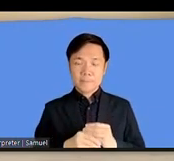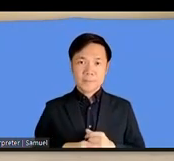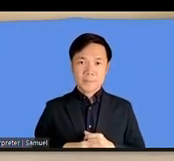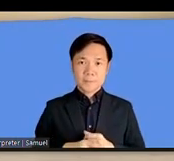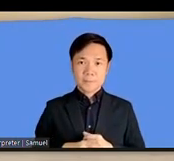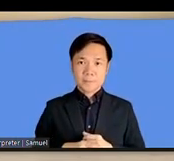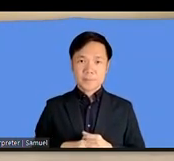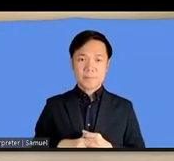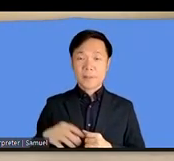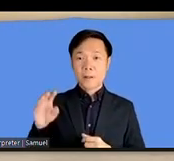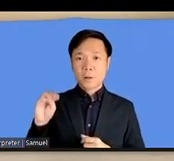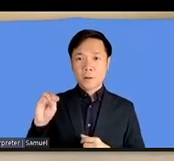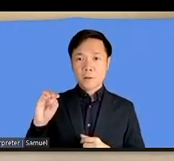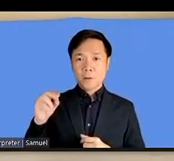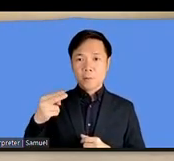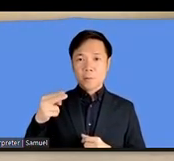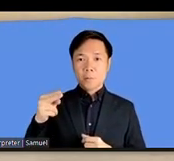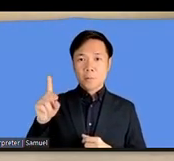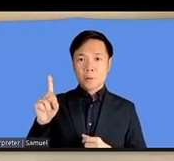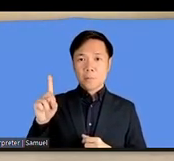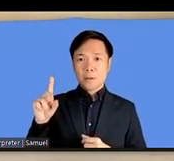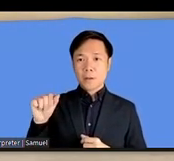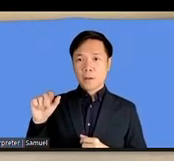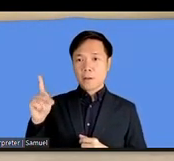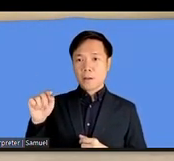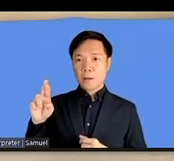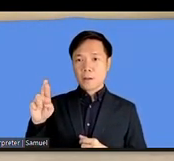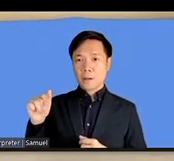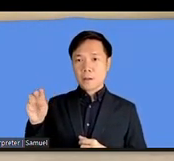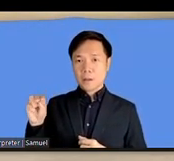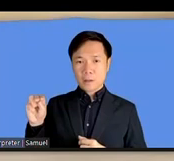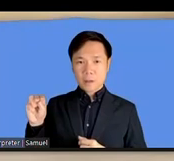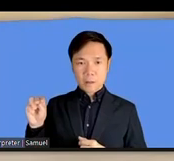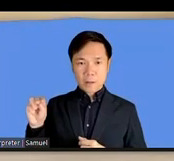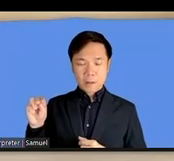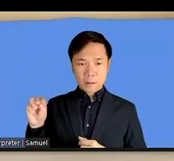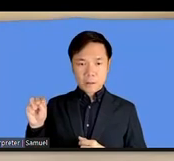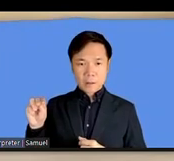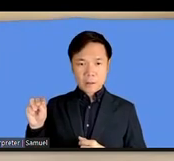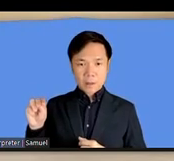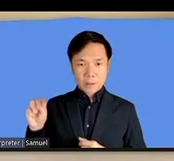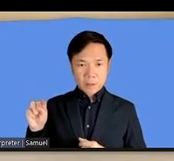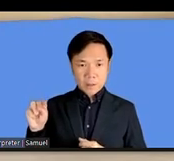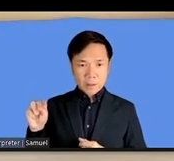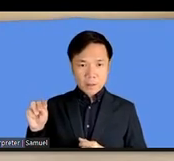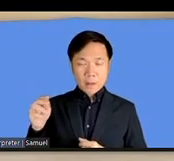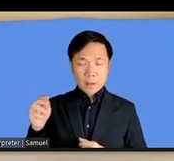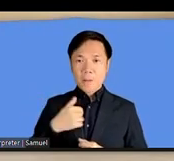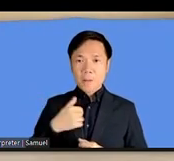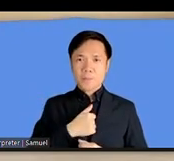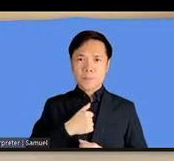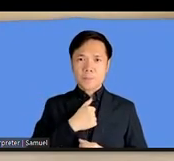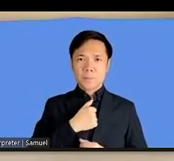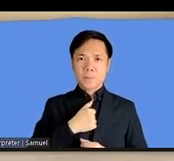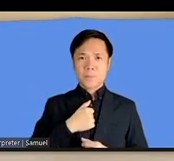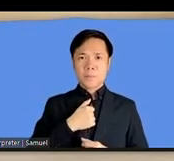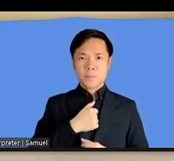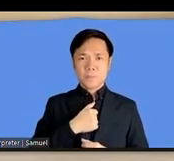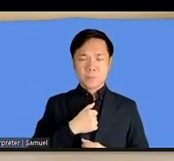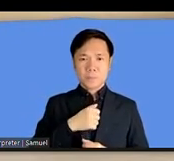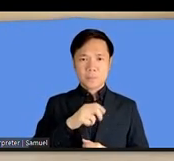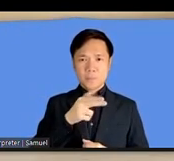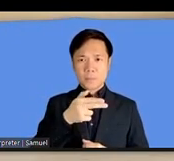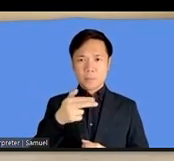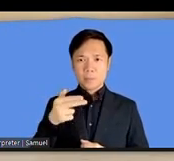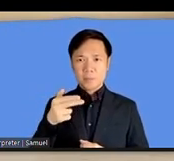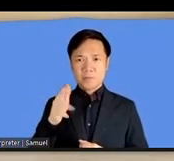Mohammed Akram from, I'm, I'm so sorry. I do not remember the acronym for your